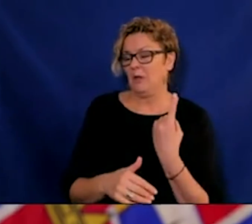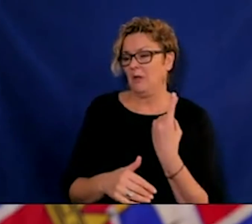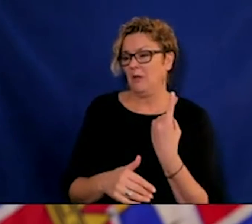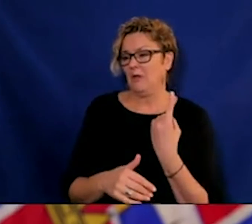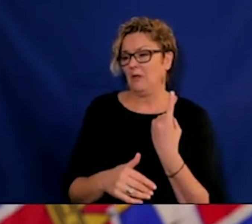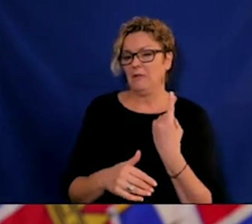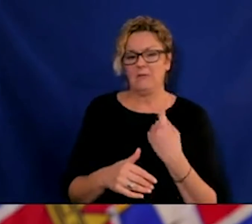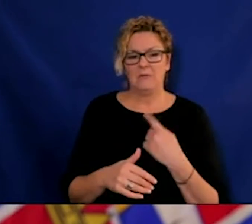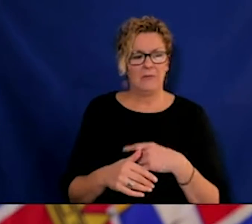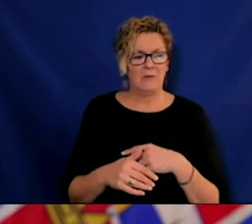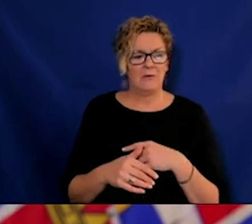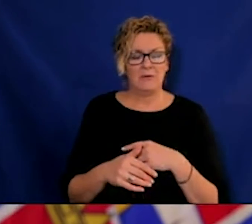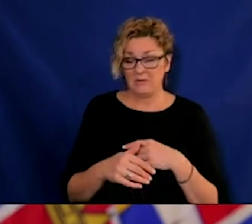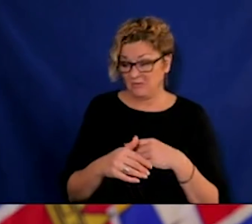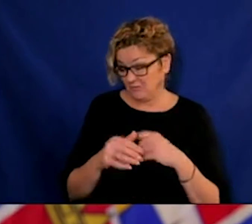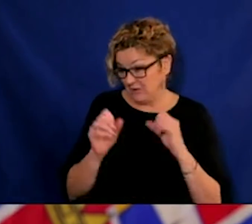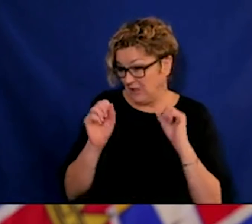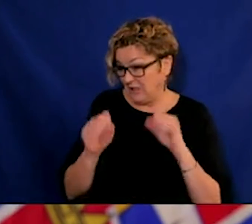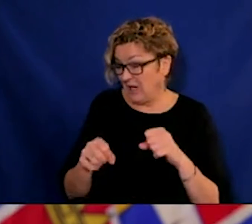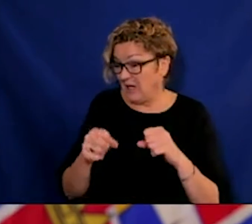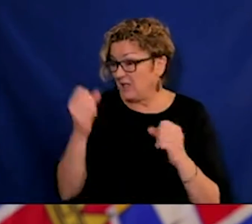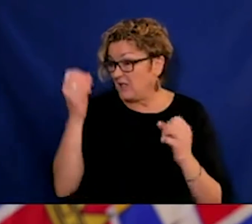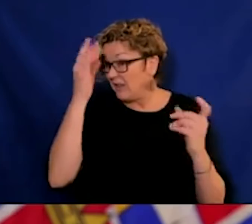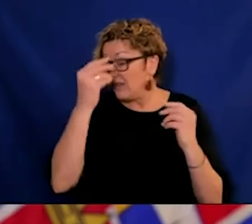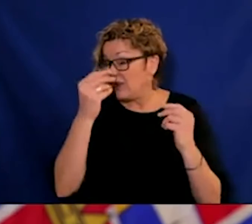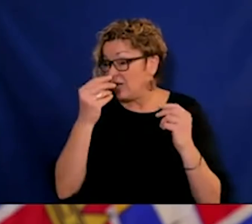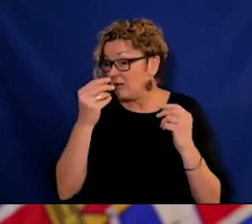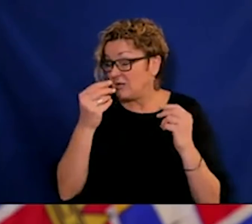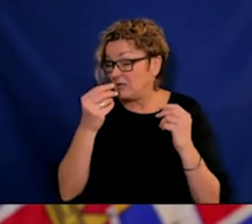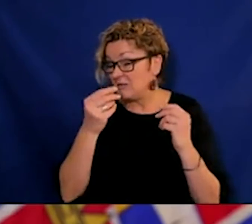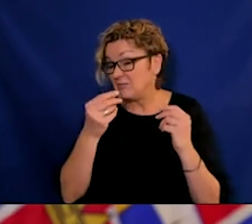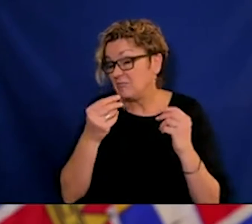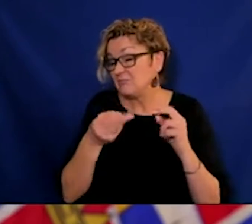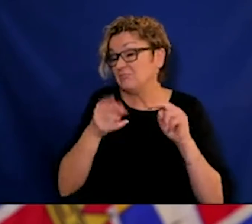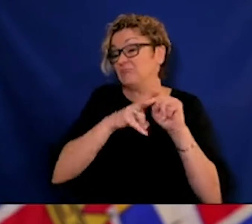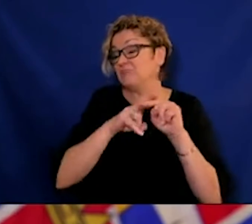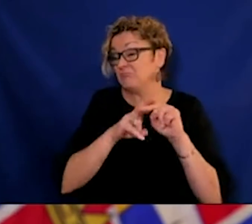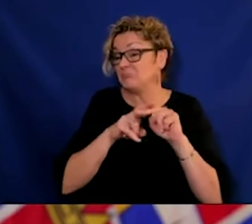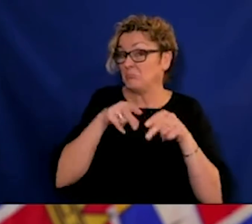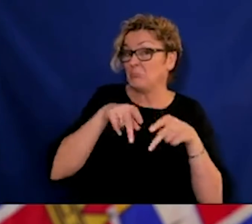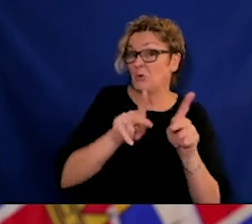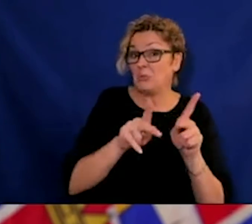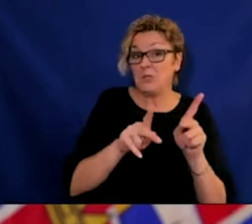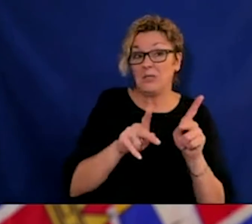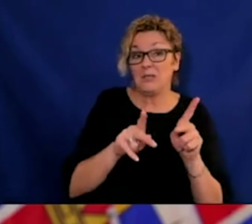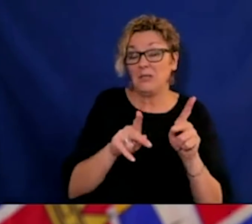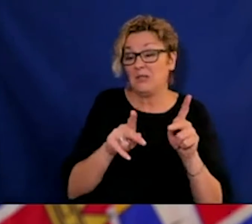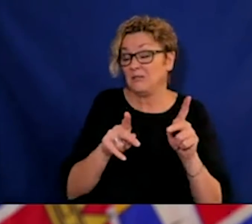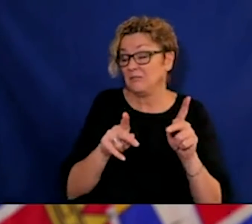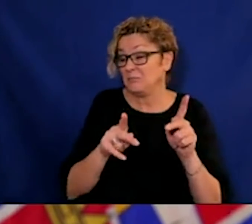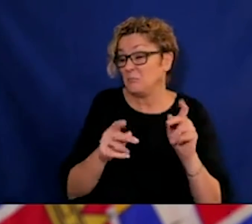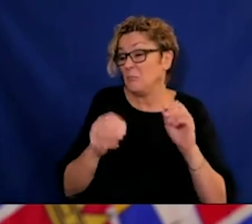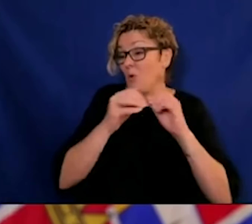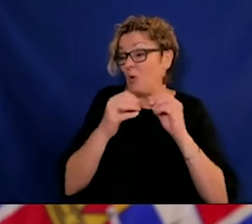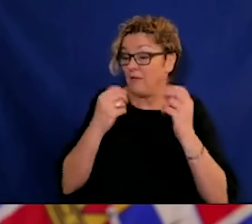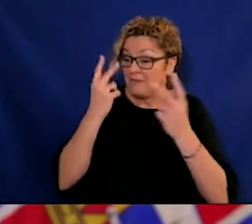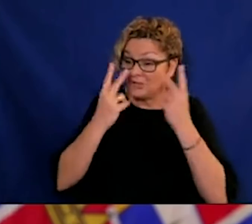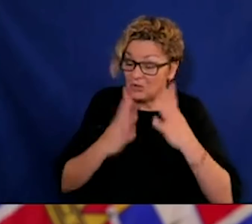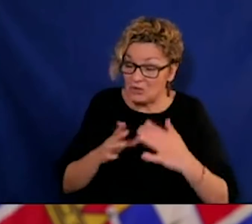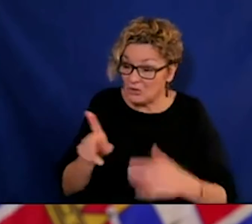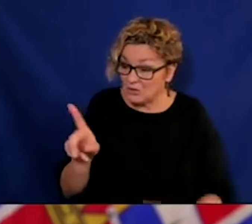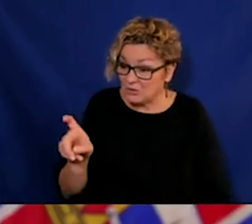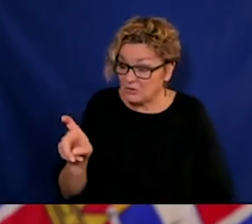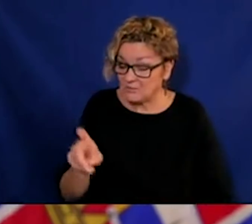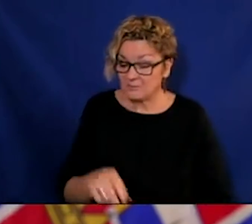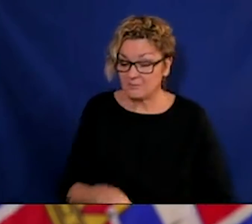them alone to die, so I wonder if can respond to that. Yeah, so this is a challenging question, because which came first?